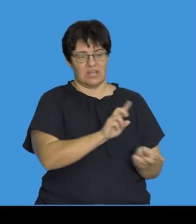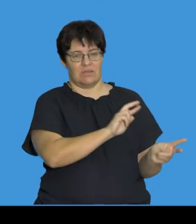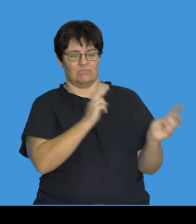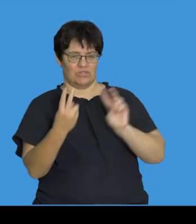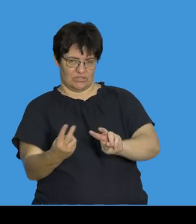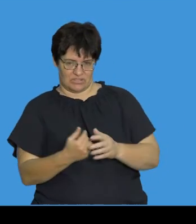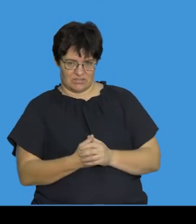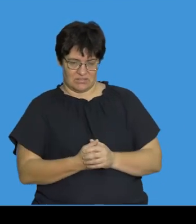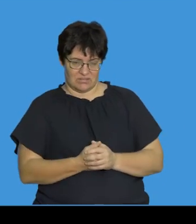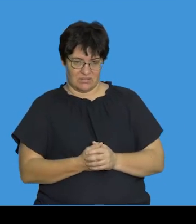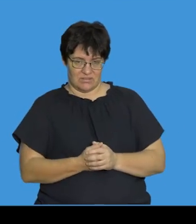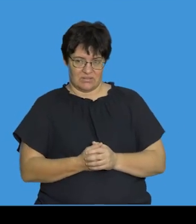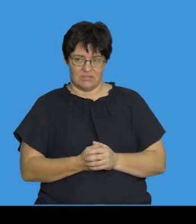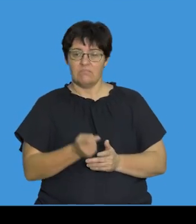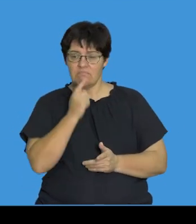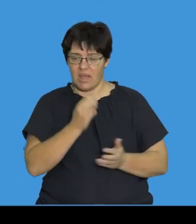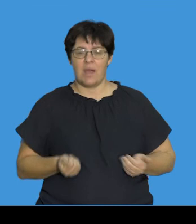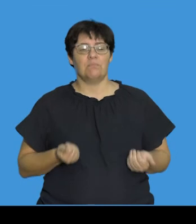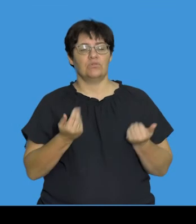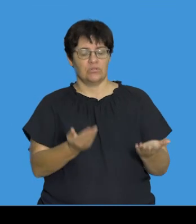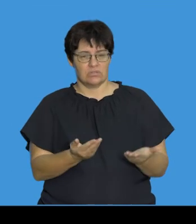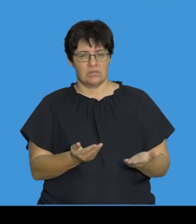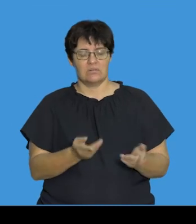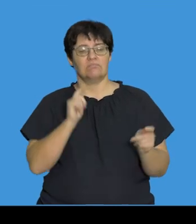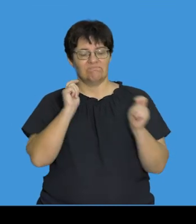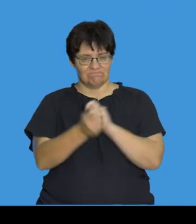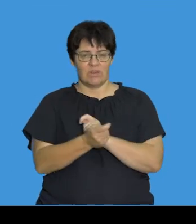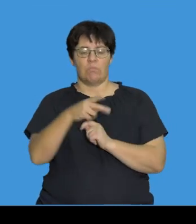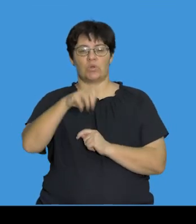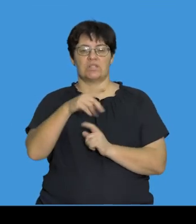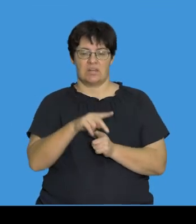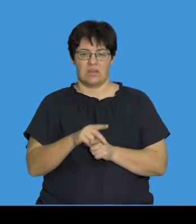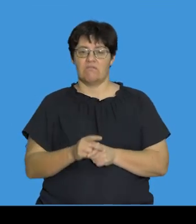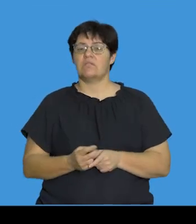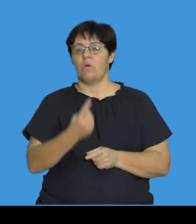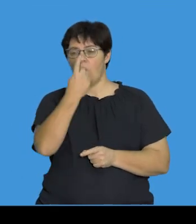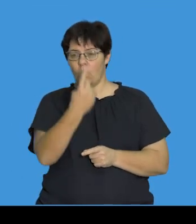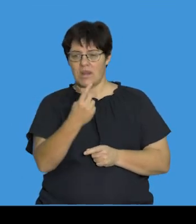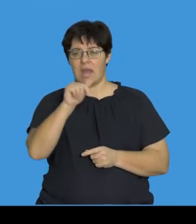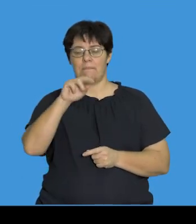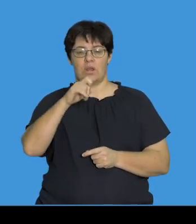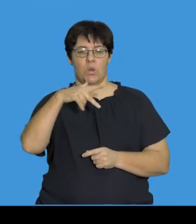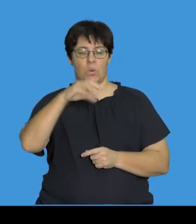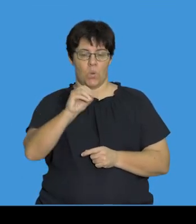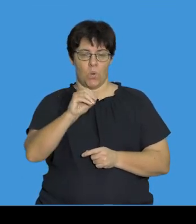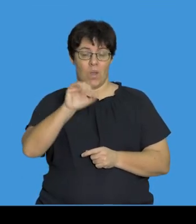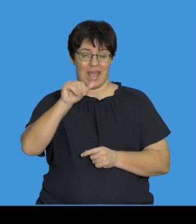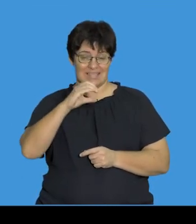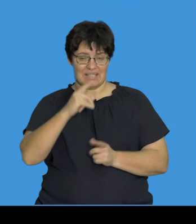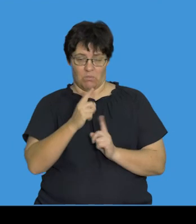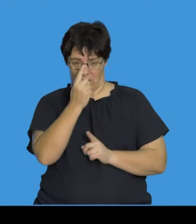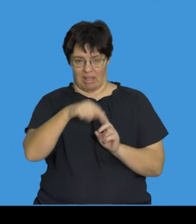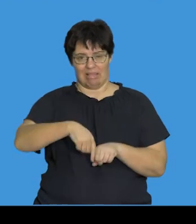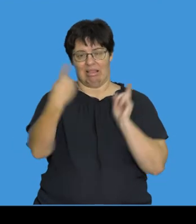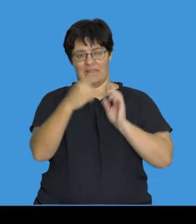in which they can produce an altered protein with just one amino acid that's